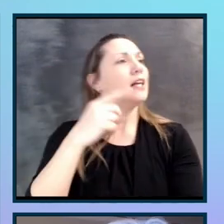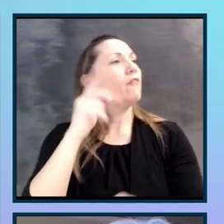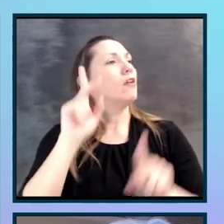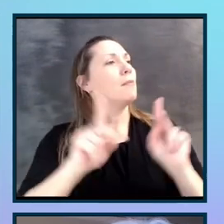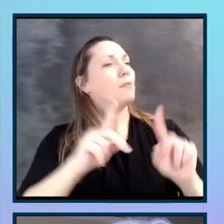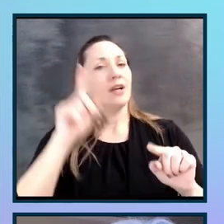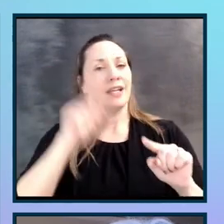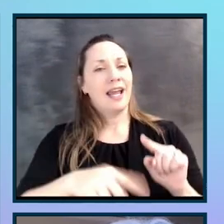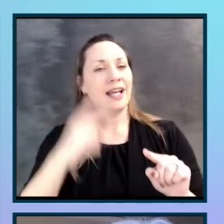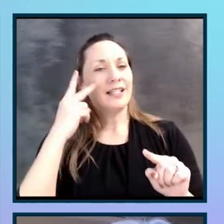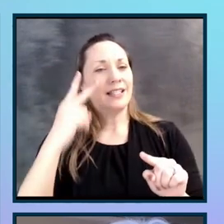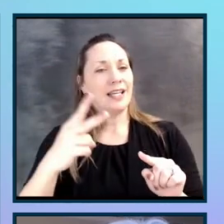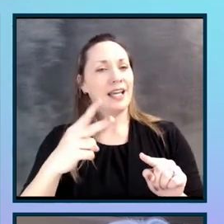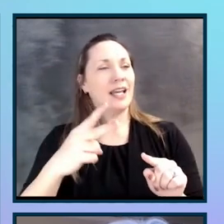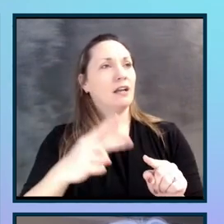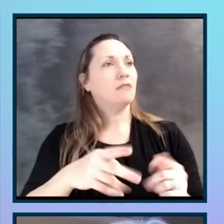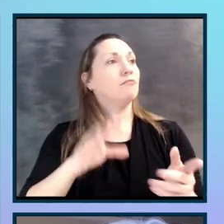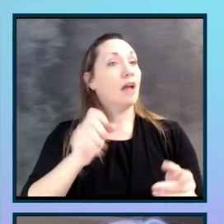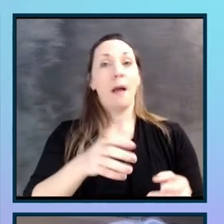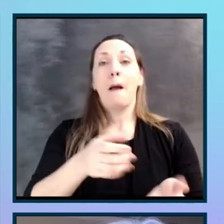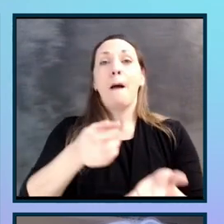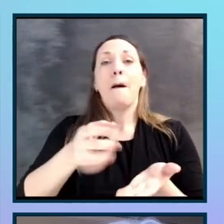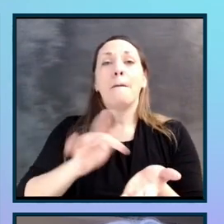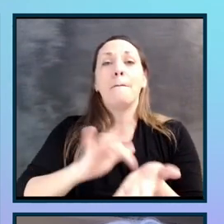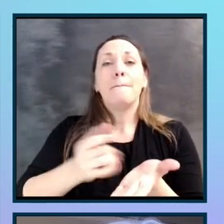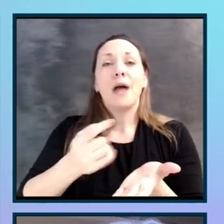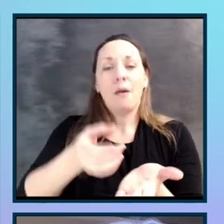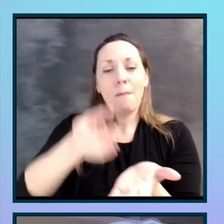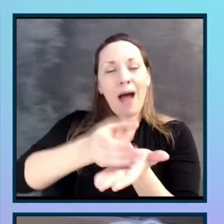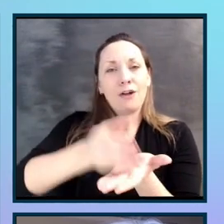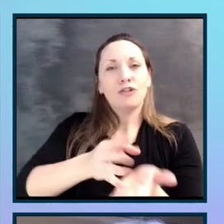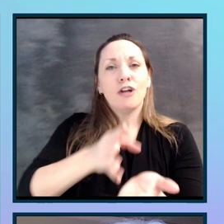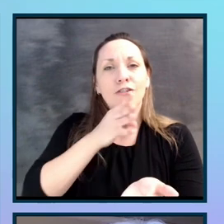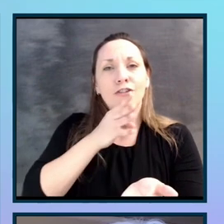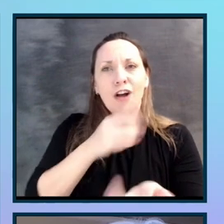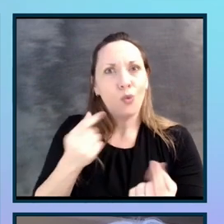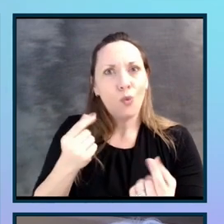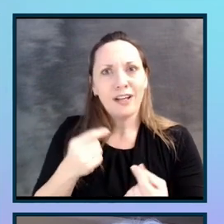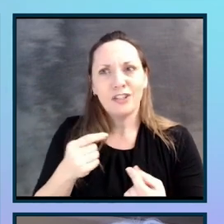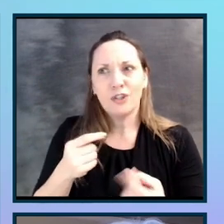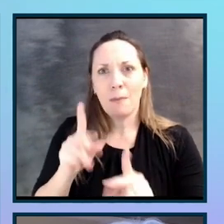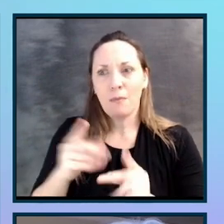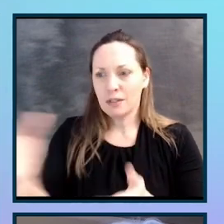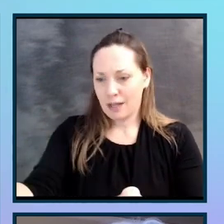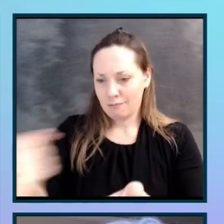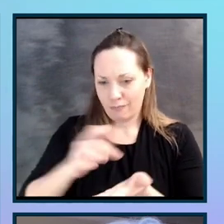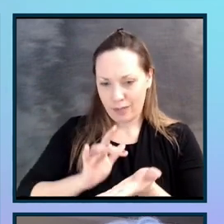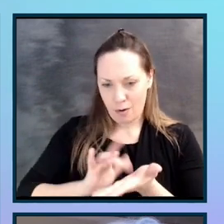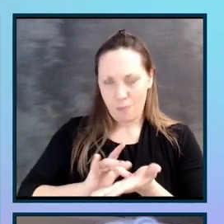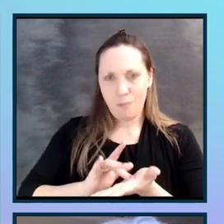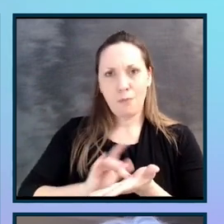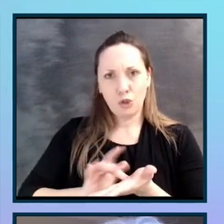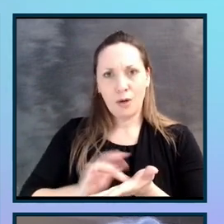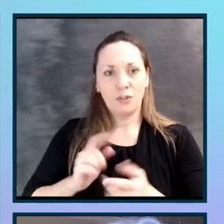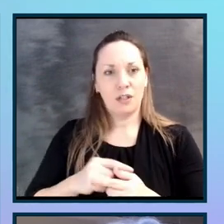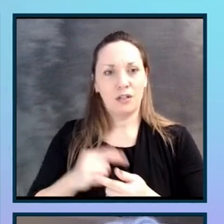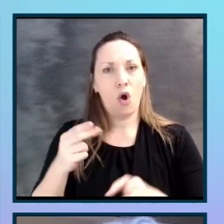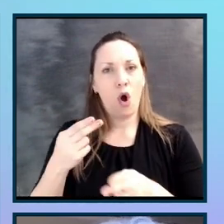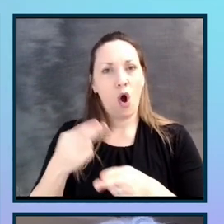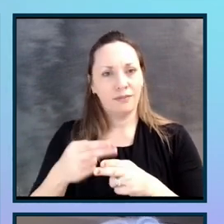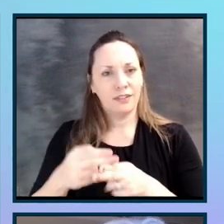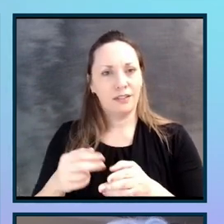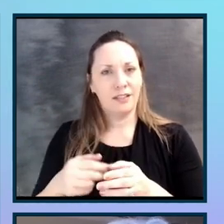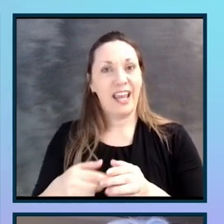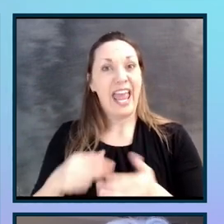see pill bottles that talk, to help the vision impaired take their prescriptions properly, we offer a device that reads labels aloud.